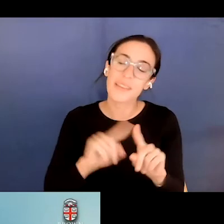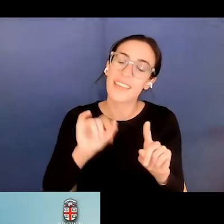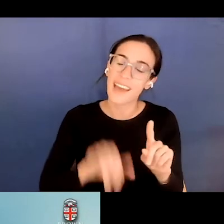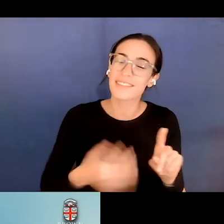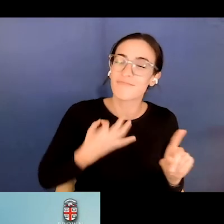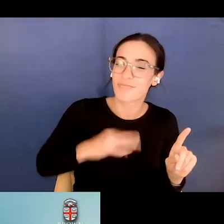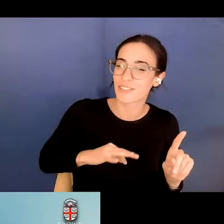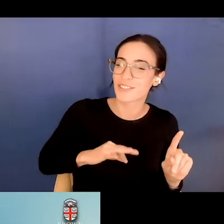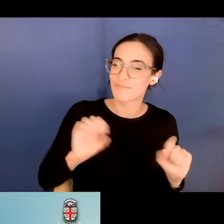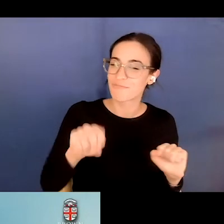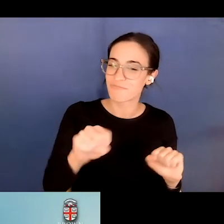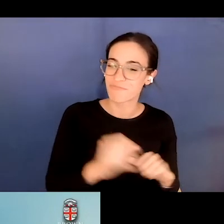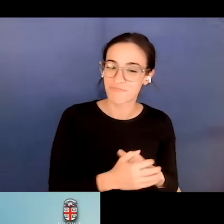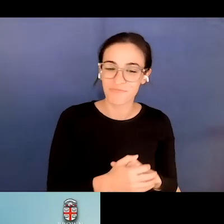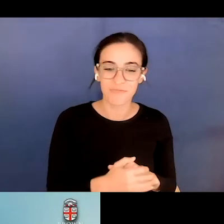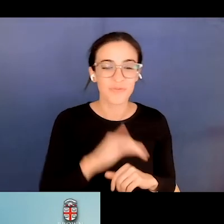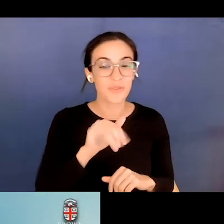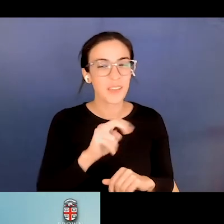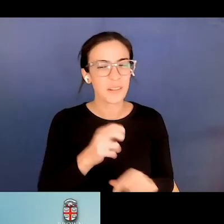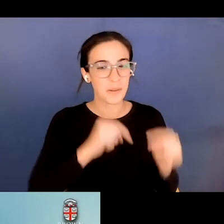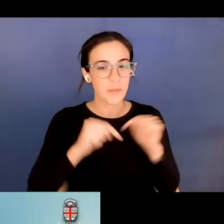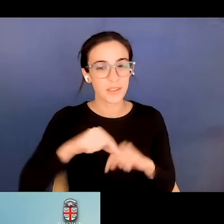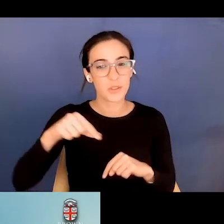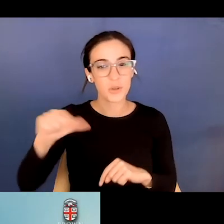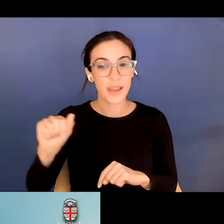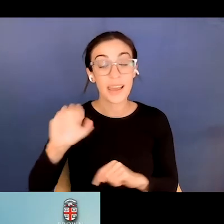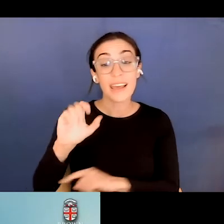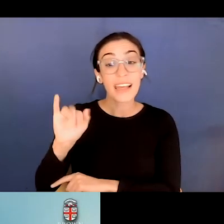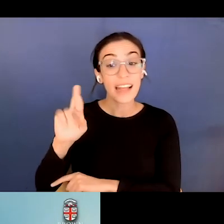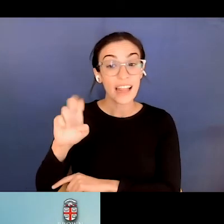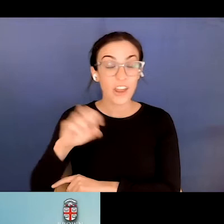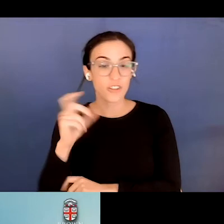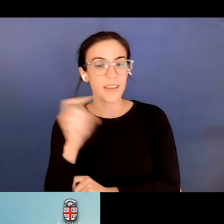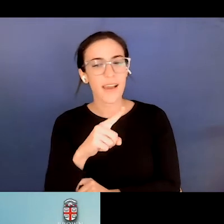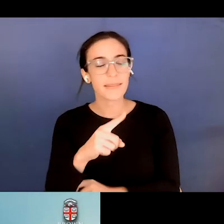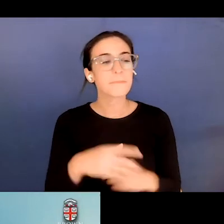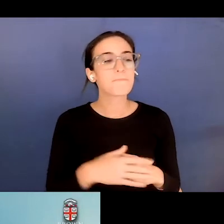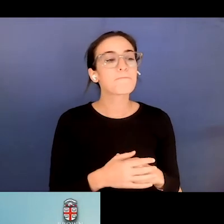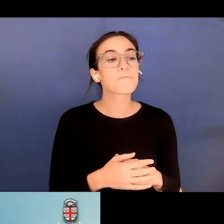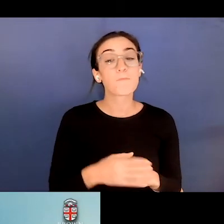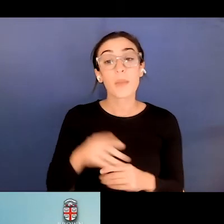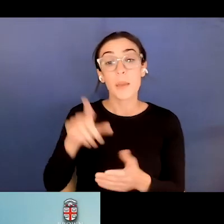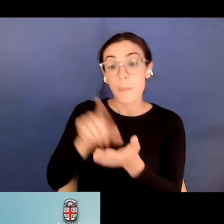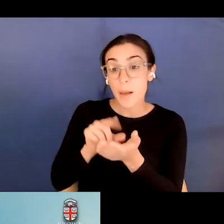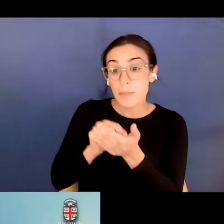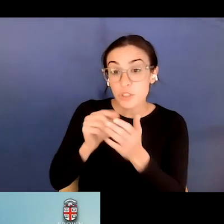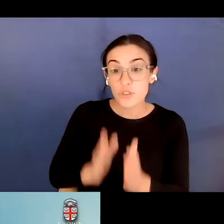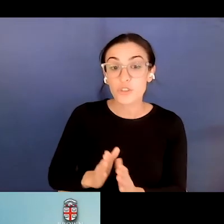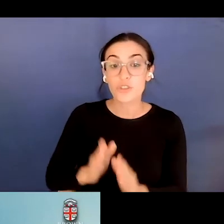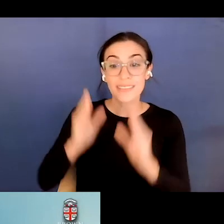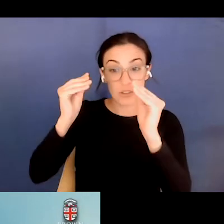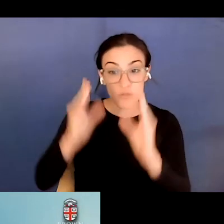go back to the Q&A. So Claire is asking, what would you say to publishers, instructors, or people